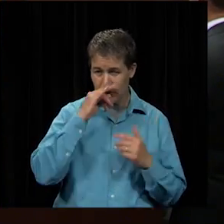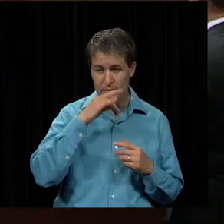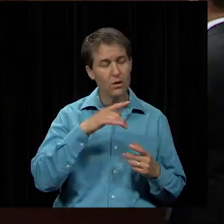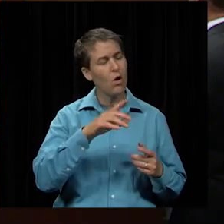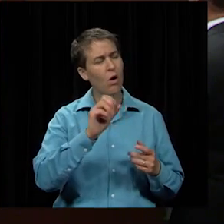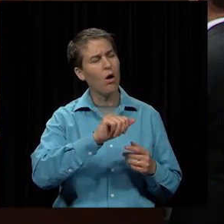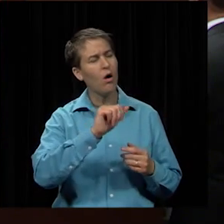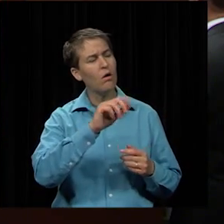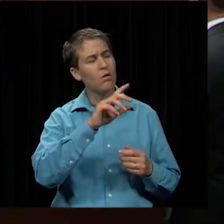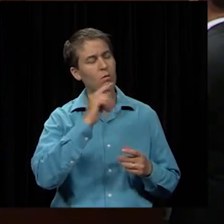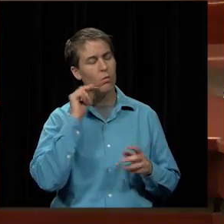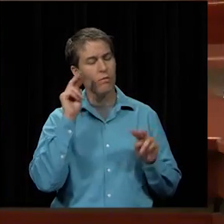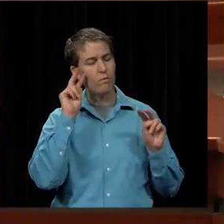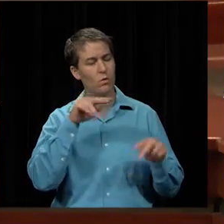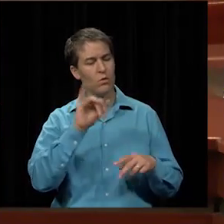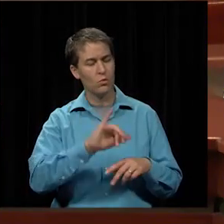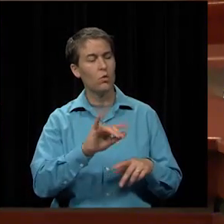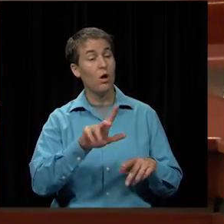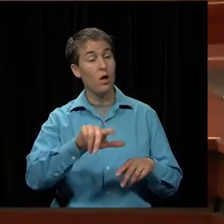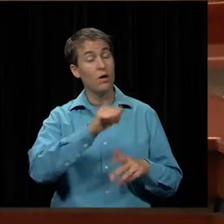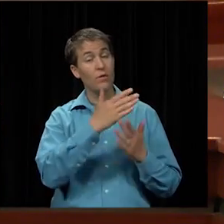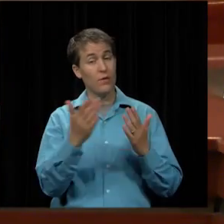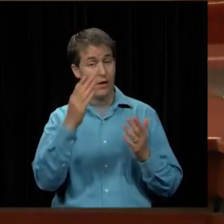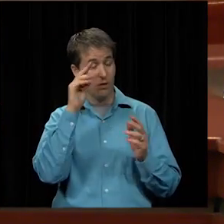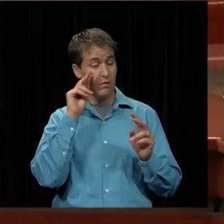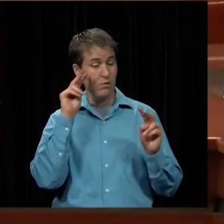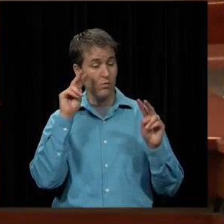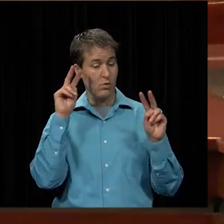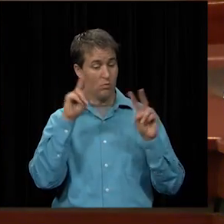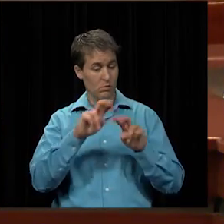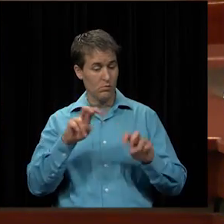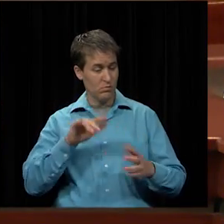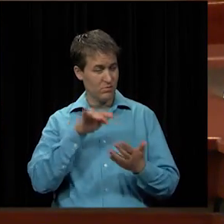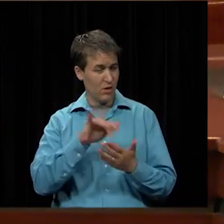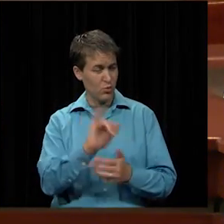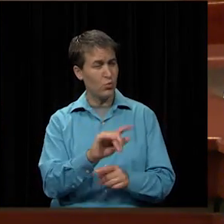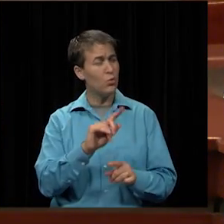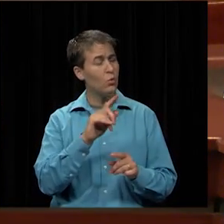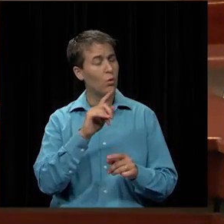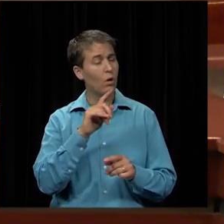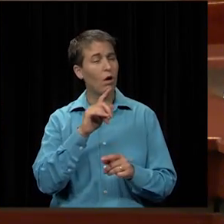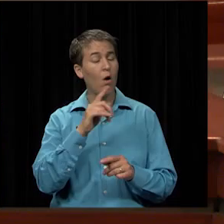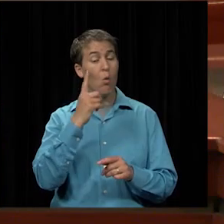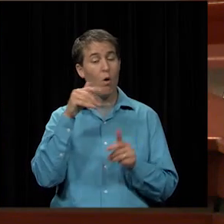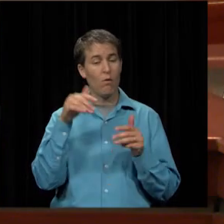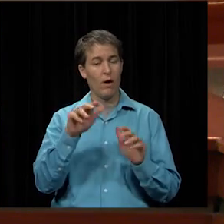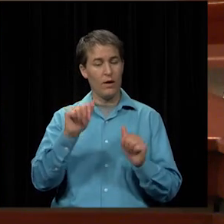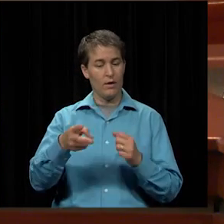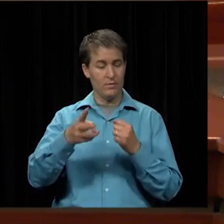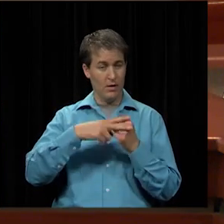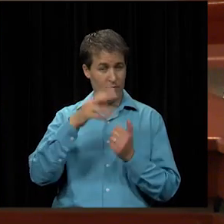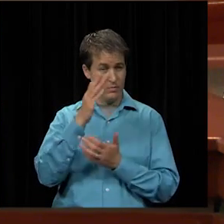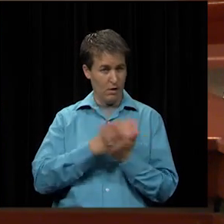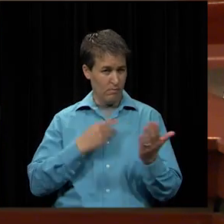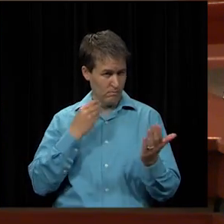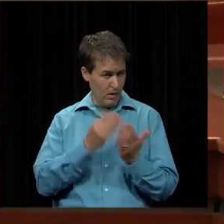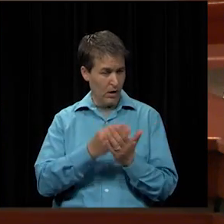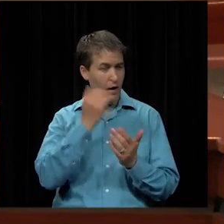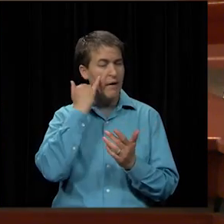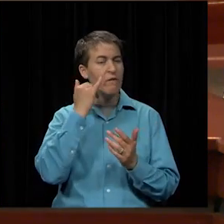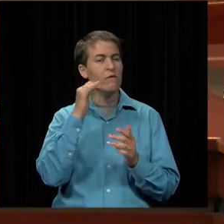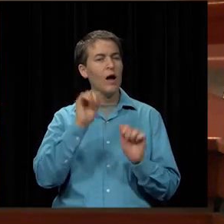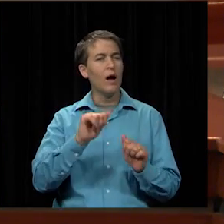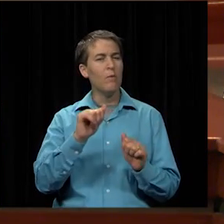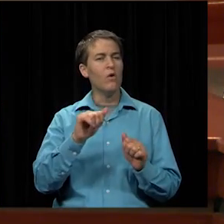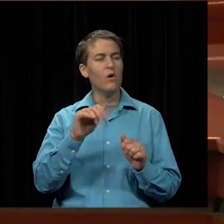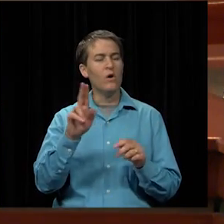look at those things another thing that we look at just so you know that uh one way that that we could save some additional dollars is if we were able